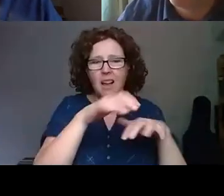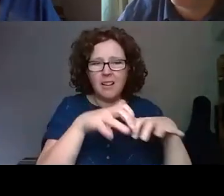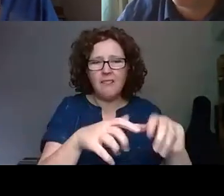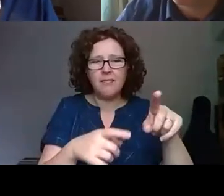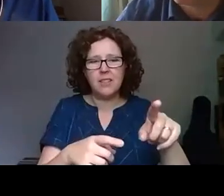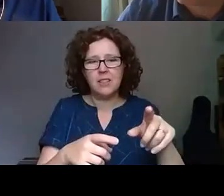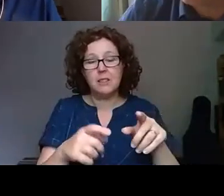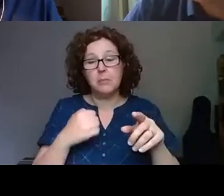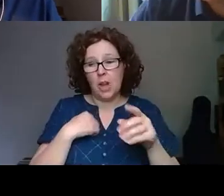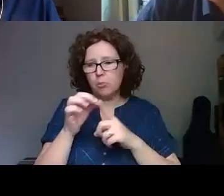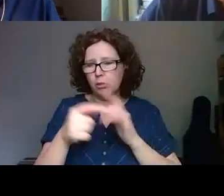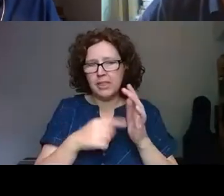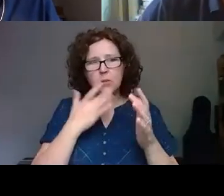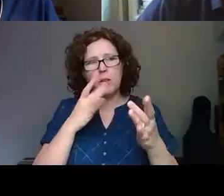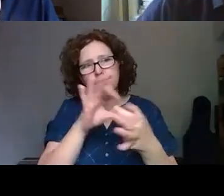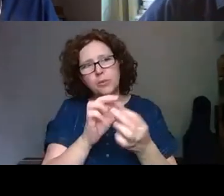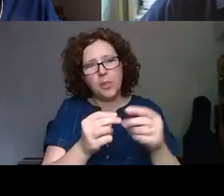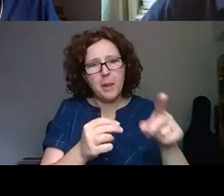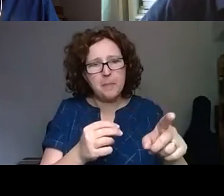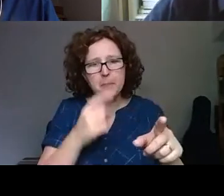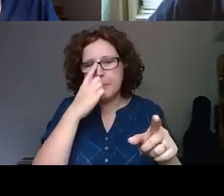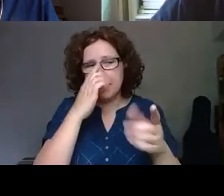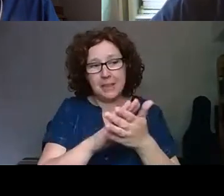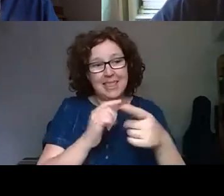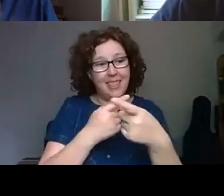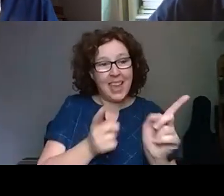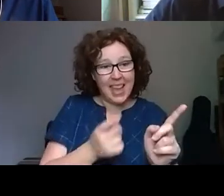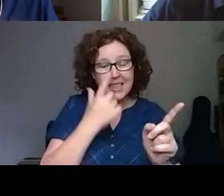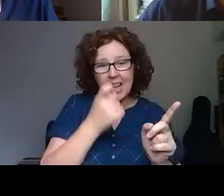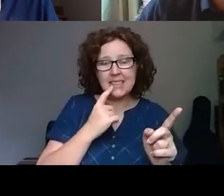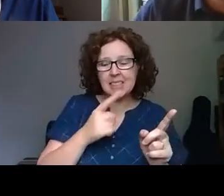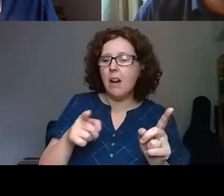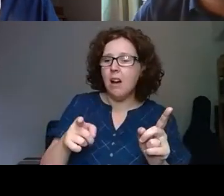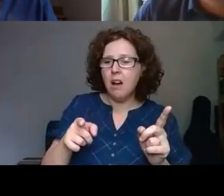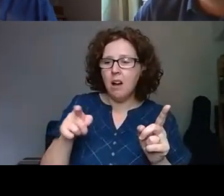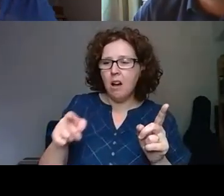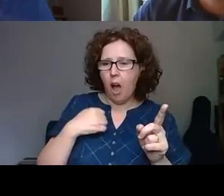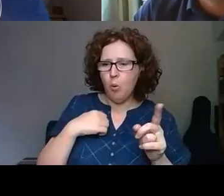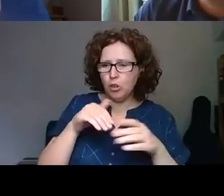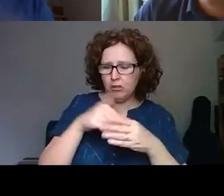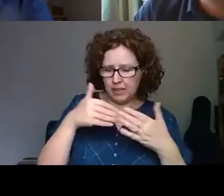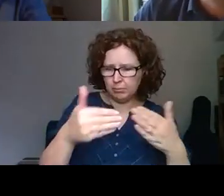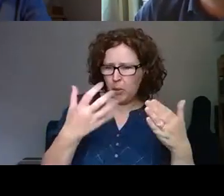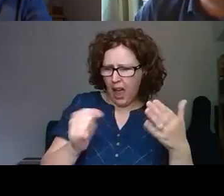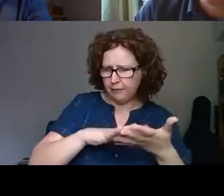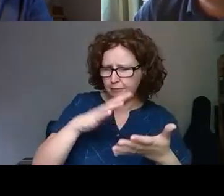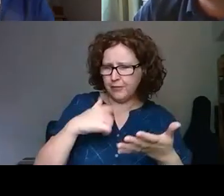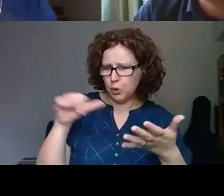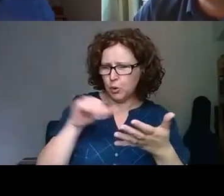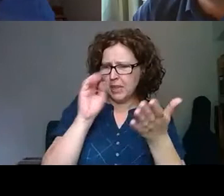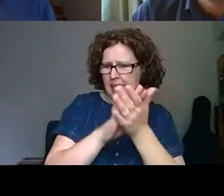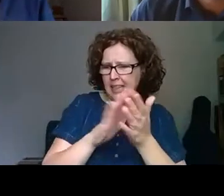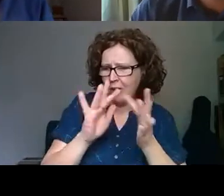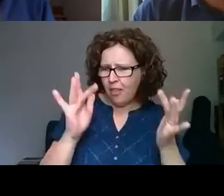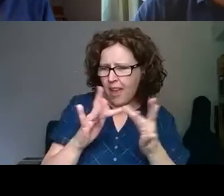like those that we have been involved in with them have enabled them to see how useful it is to get that content out there. I mean, I think that's that's one of the key